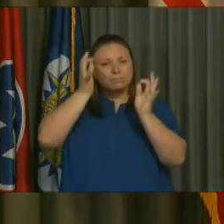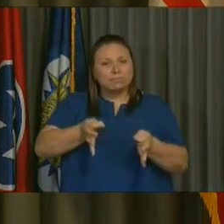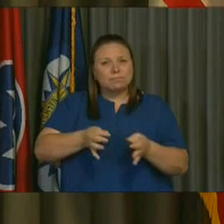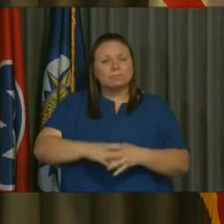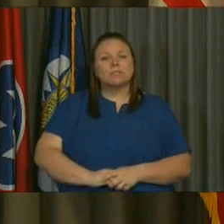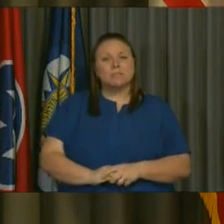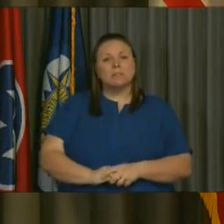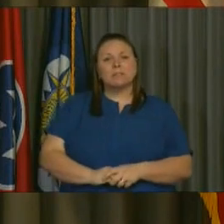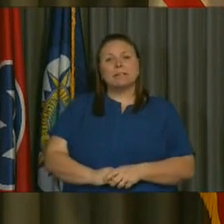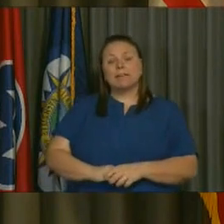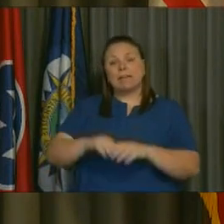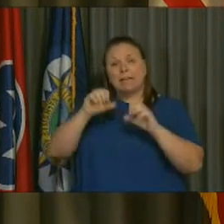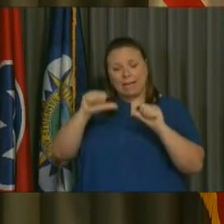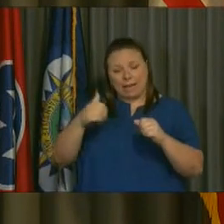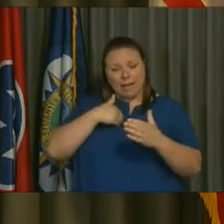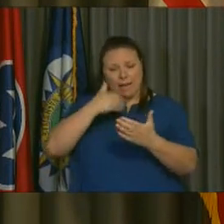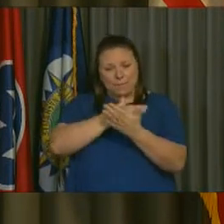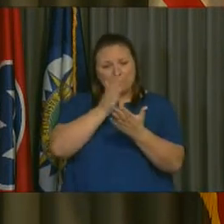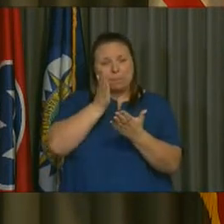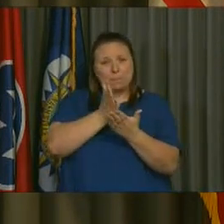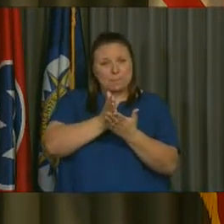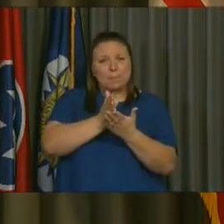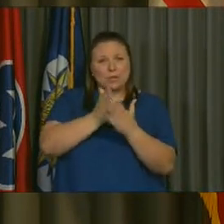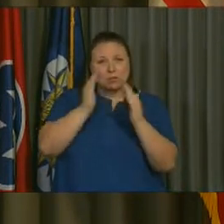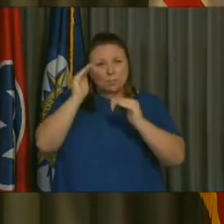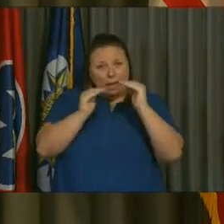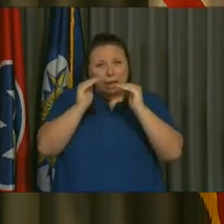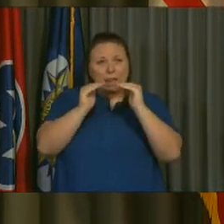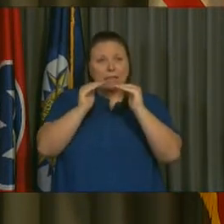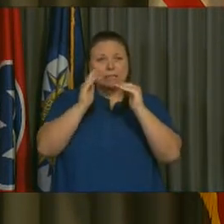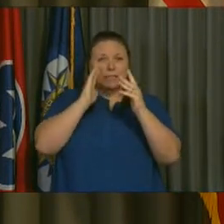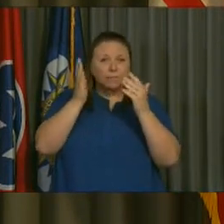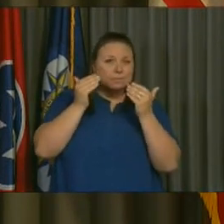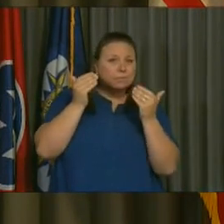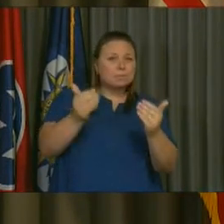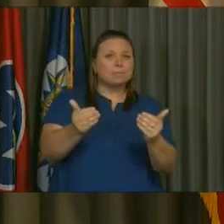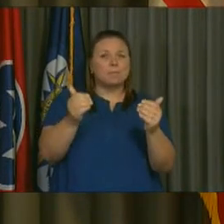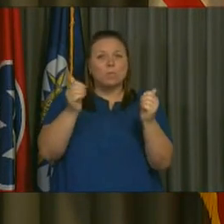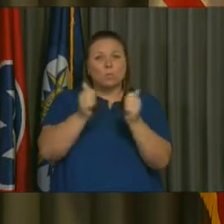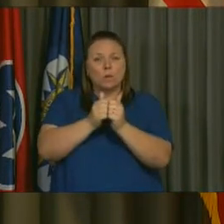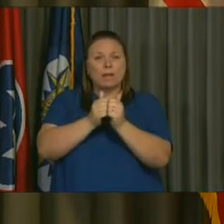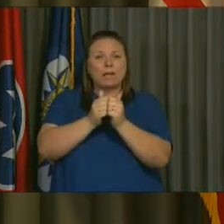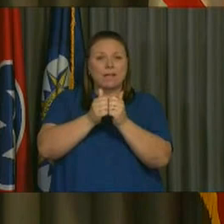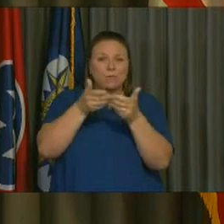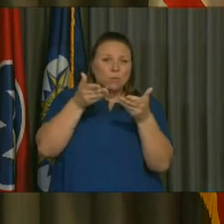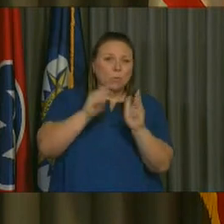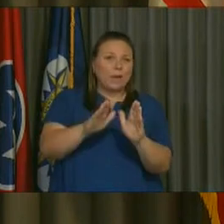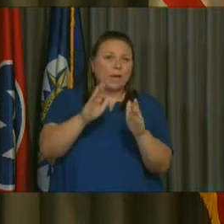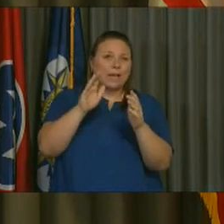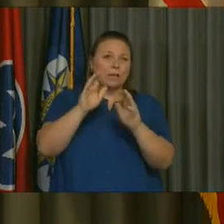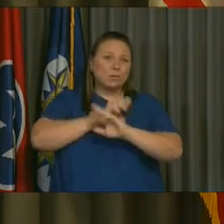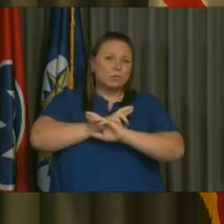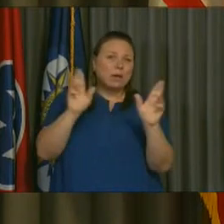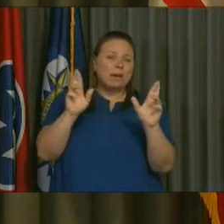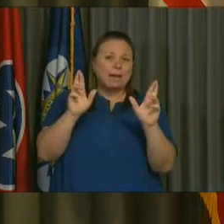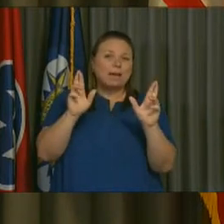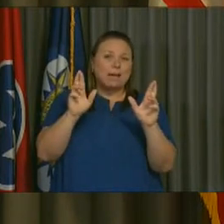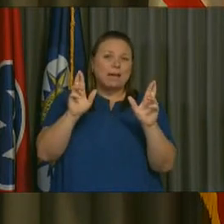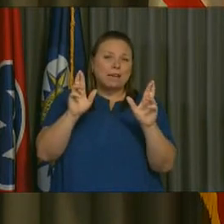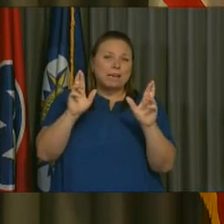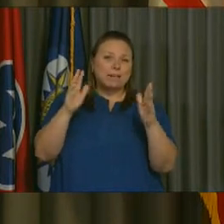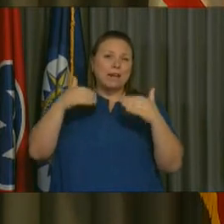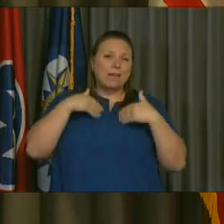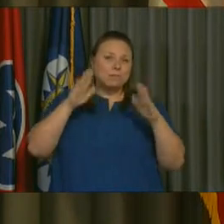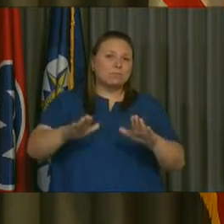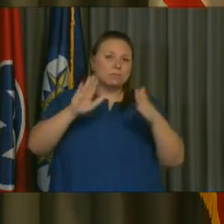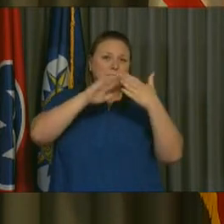get this balanced, and we can move ahead with a platform that is ready to have